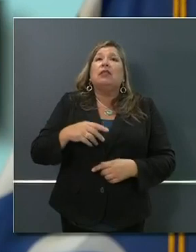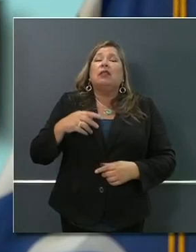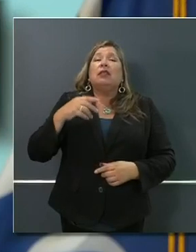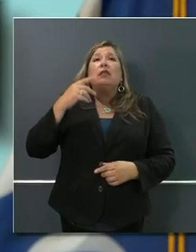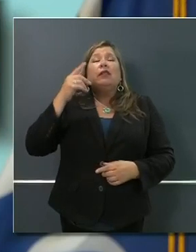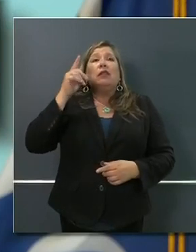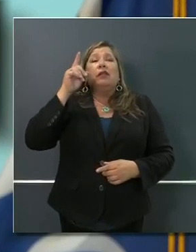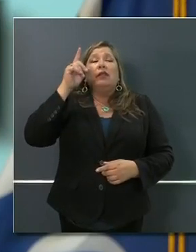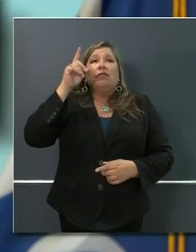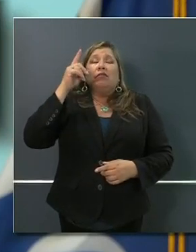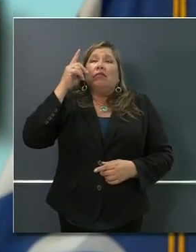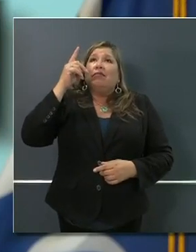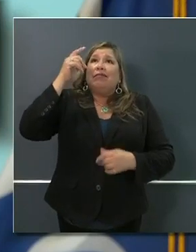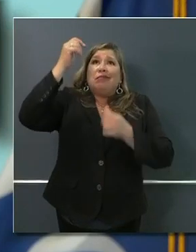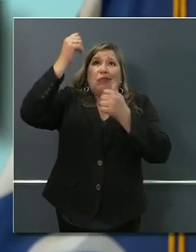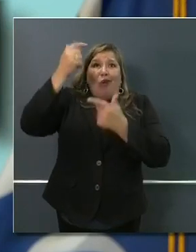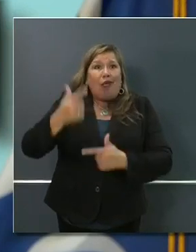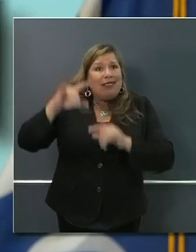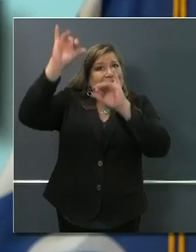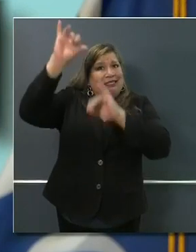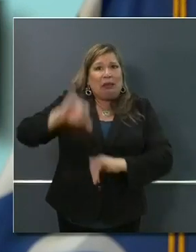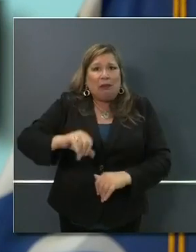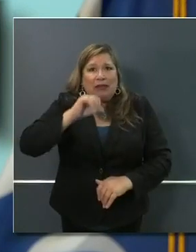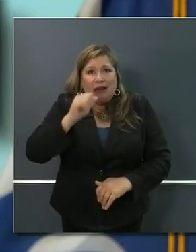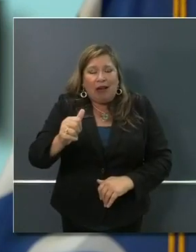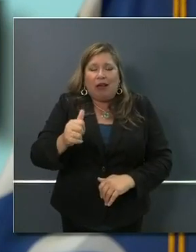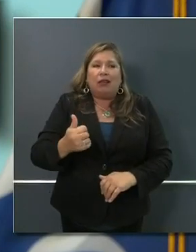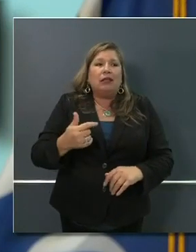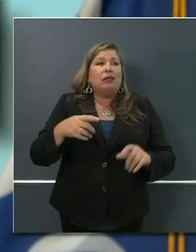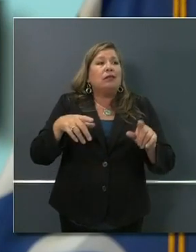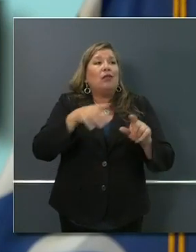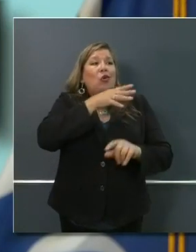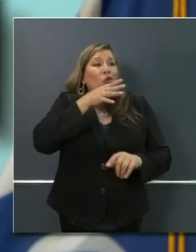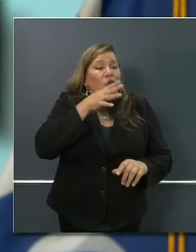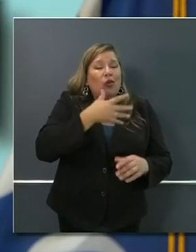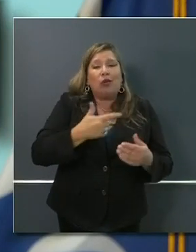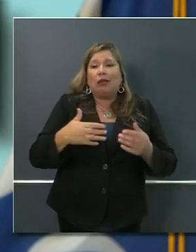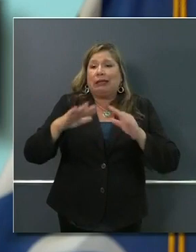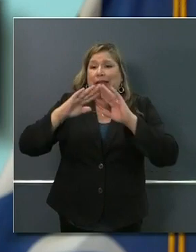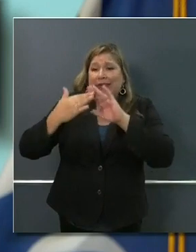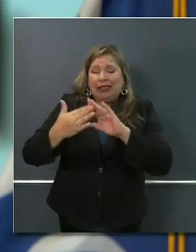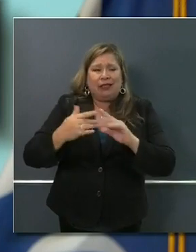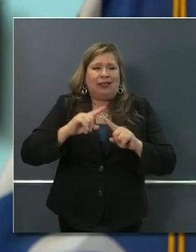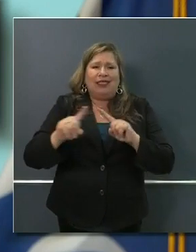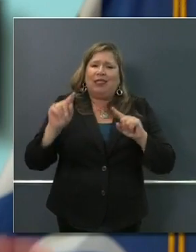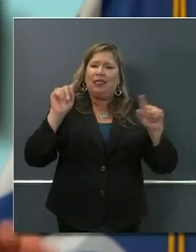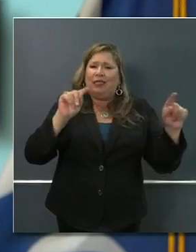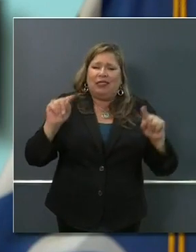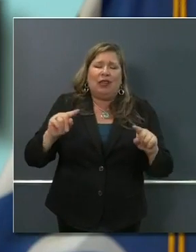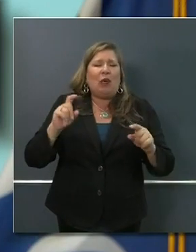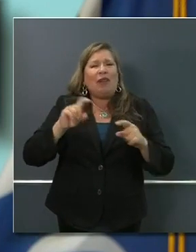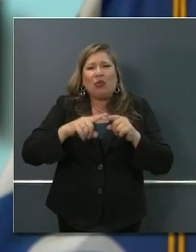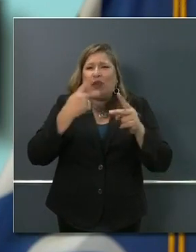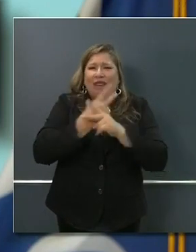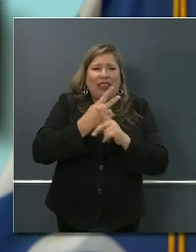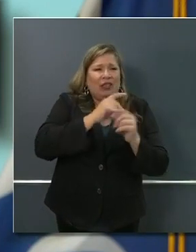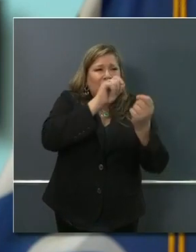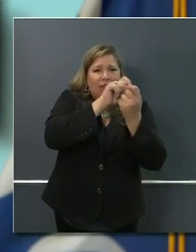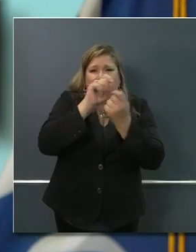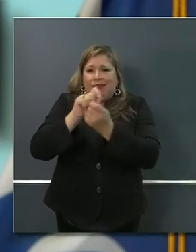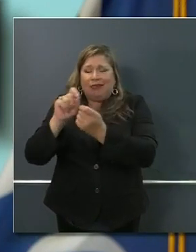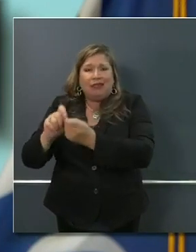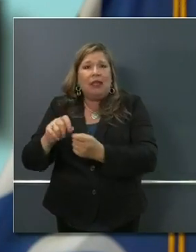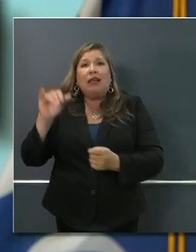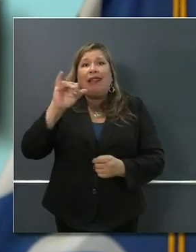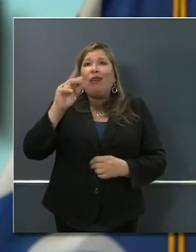urban one size as well. So you've got to unpack all of these things in more nuance and more detail, and you start moving to North Coast and